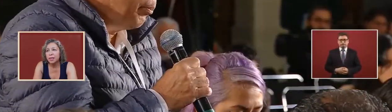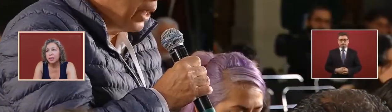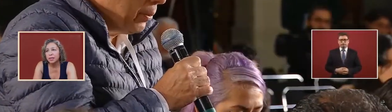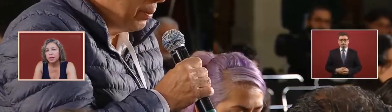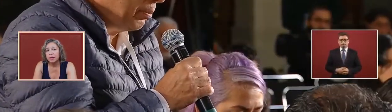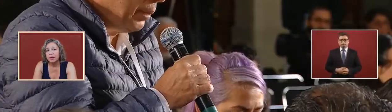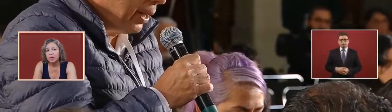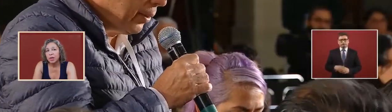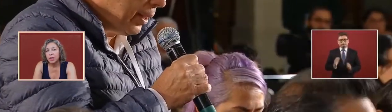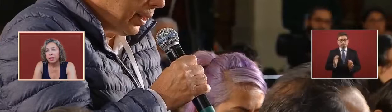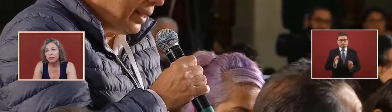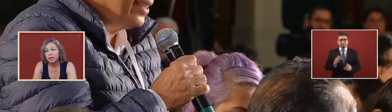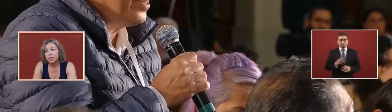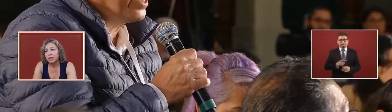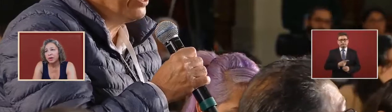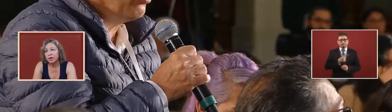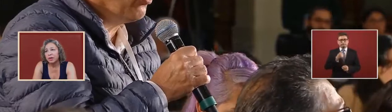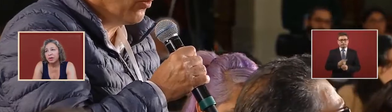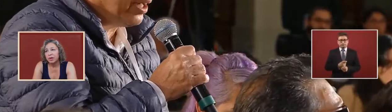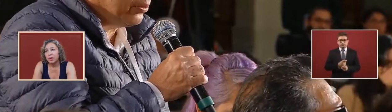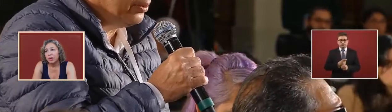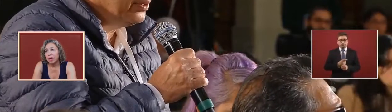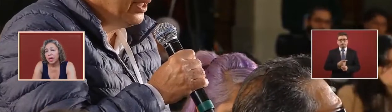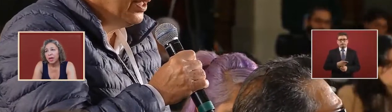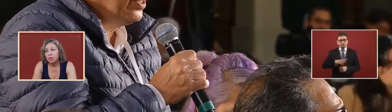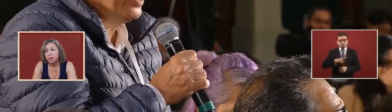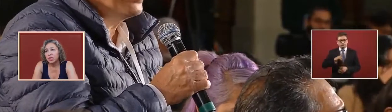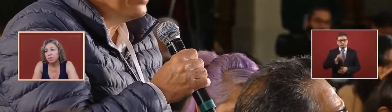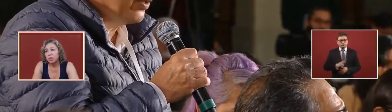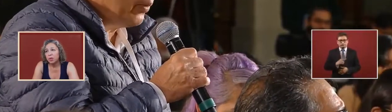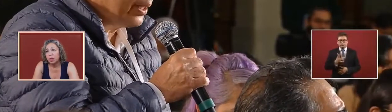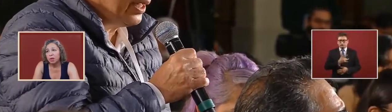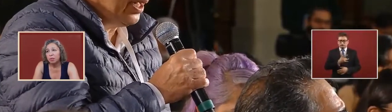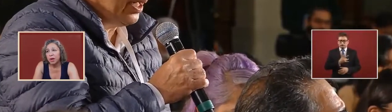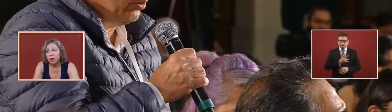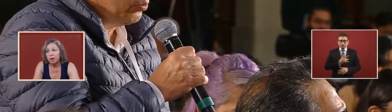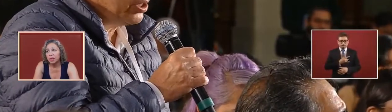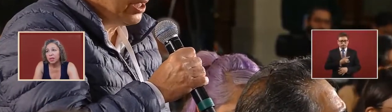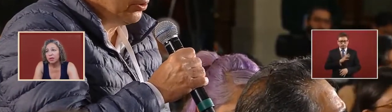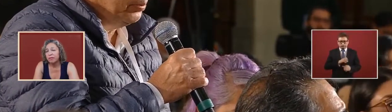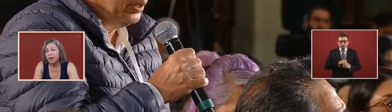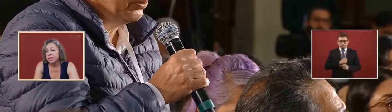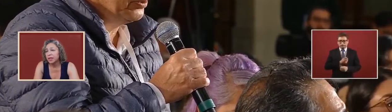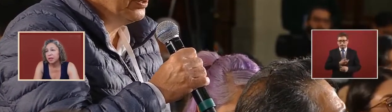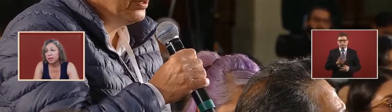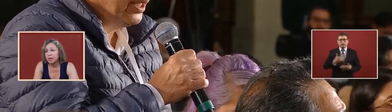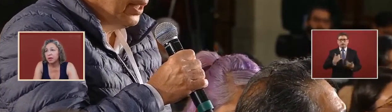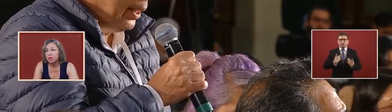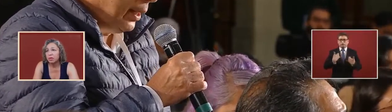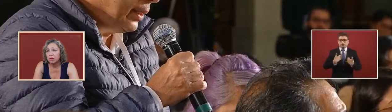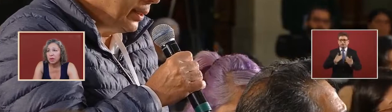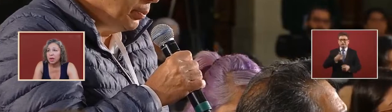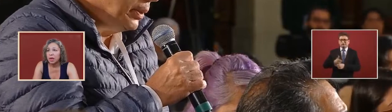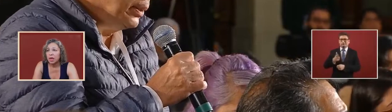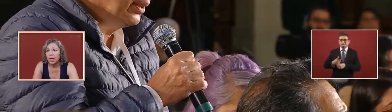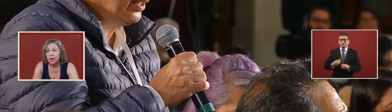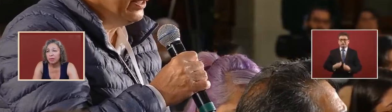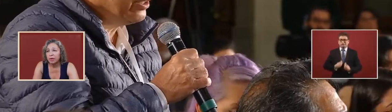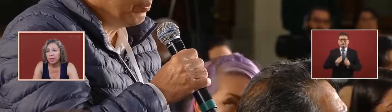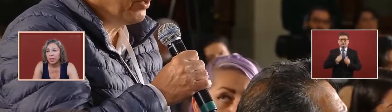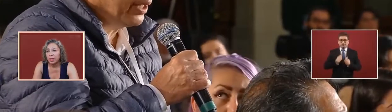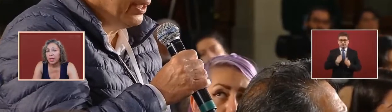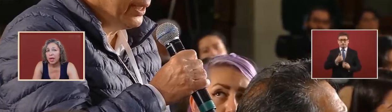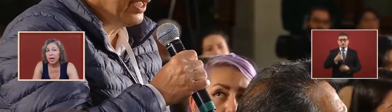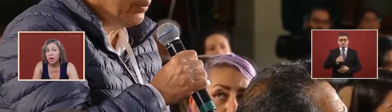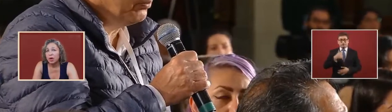want to ask first of all and i wish with all my heart that they find the the youth alive